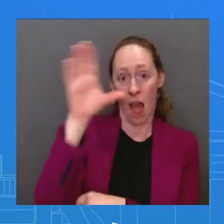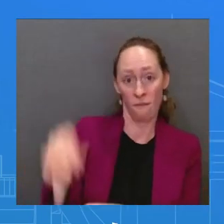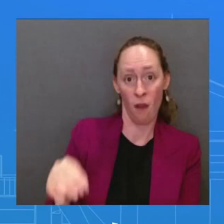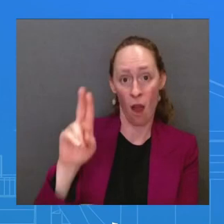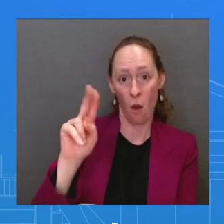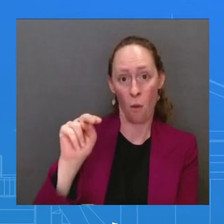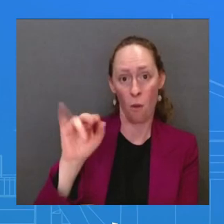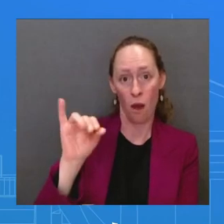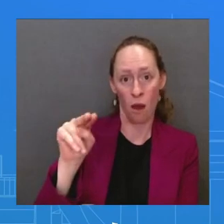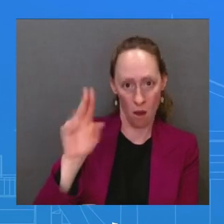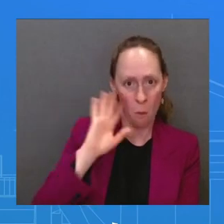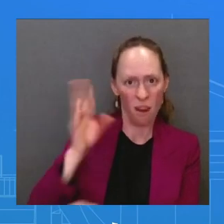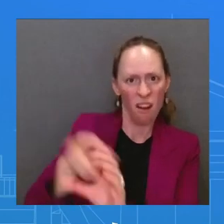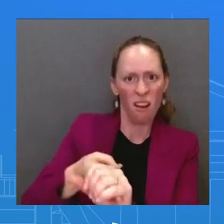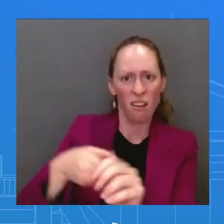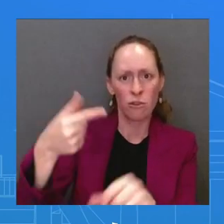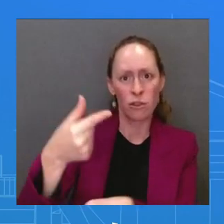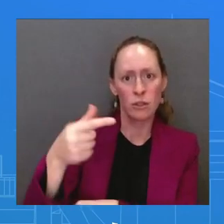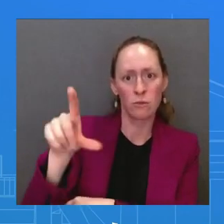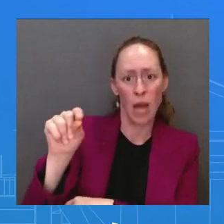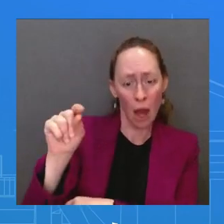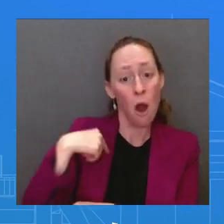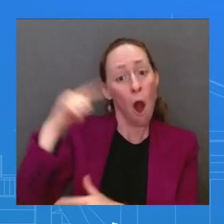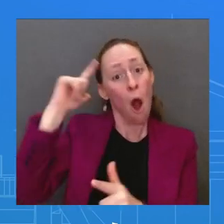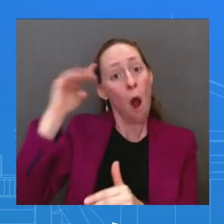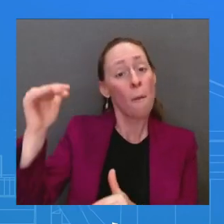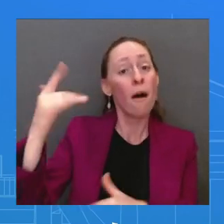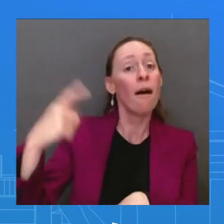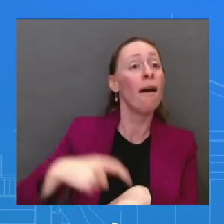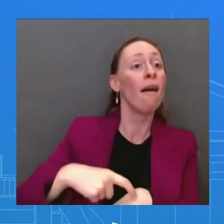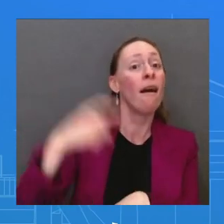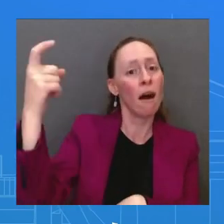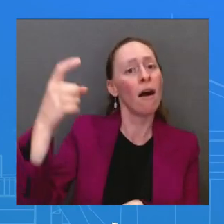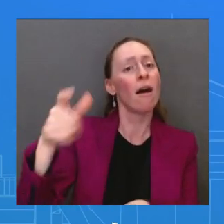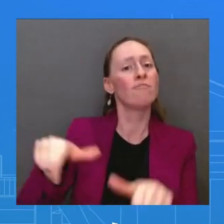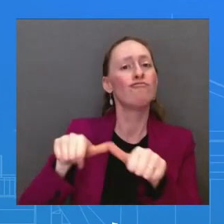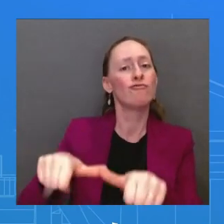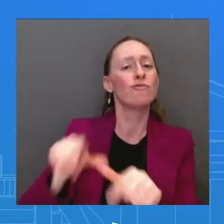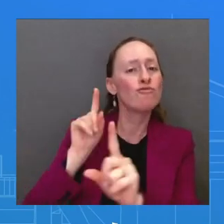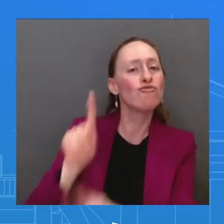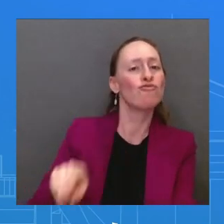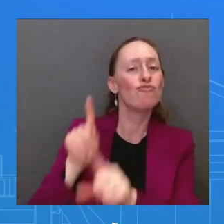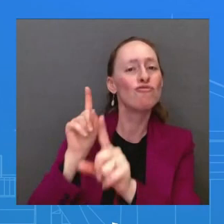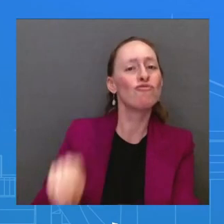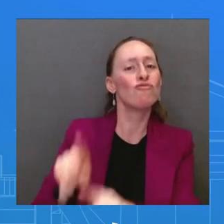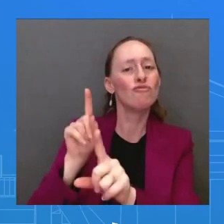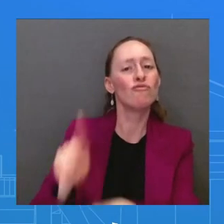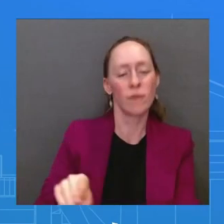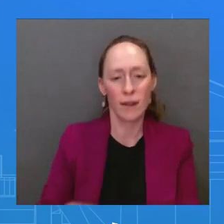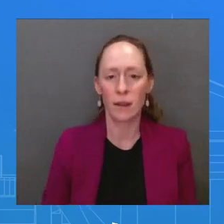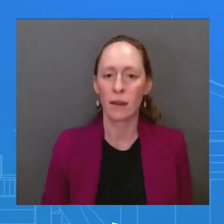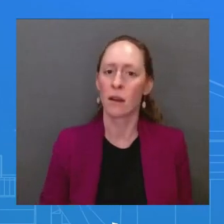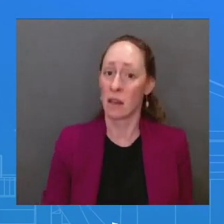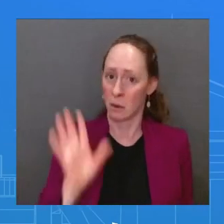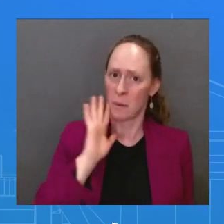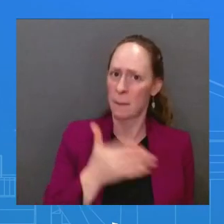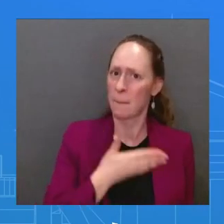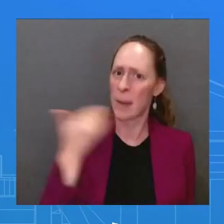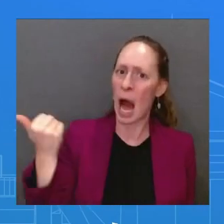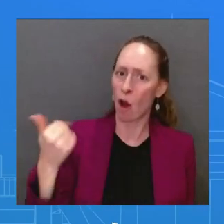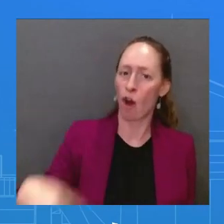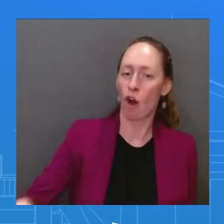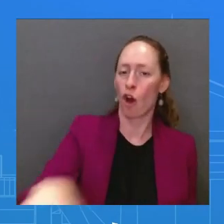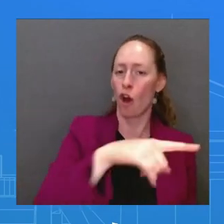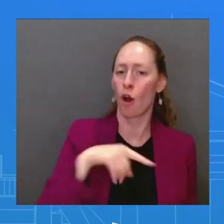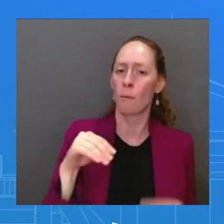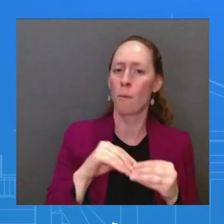voice will make the G20 stronger. Let me say a few more words stepping back about what the United States is bringing to the table as